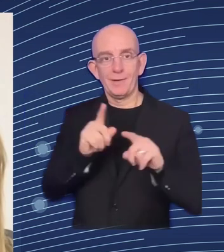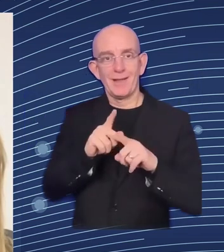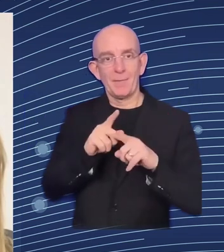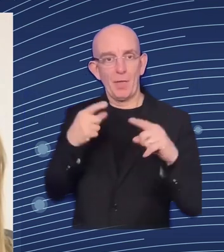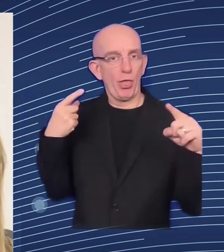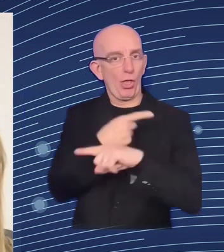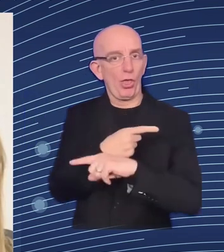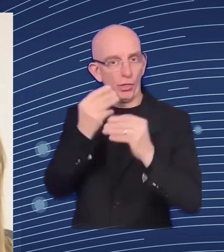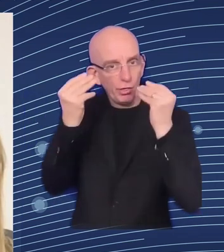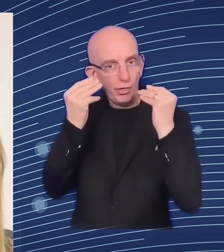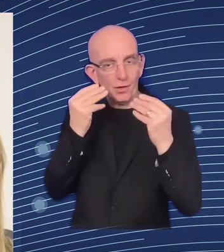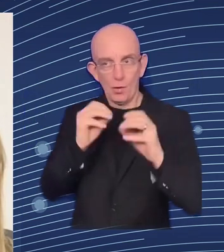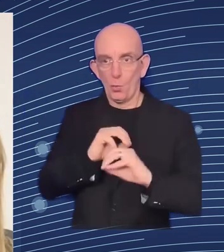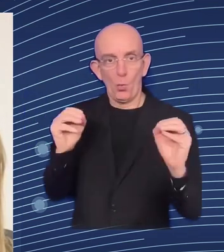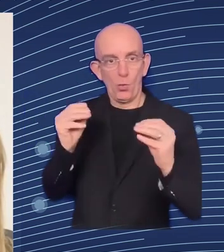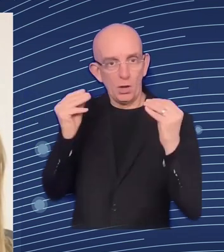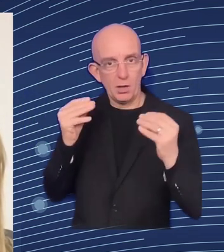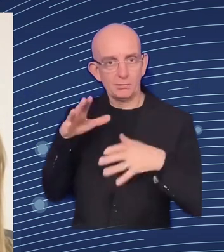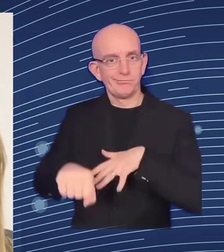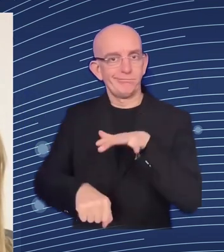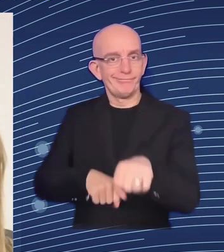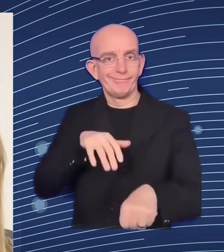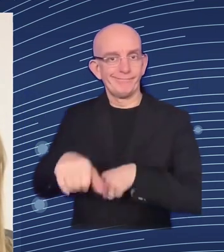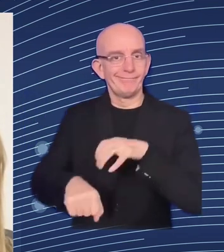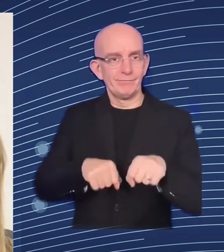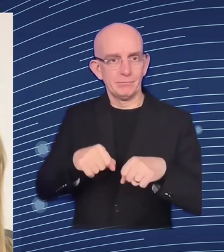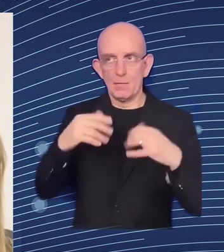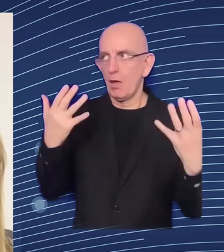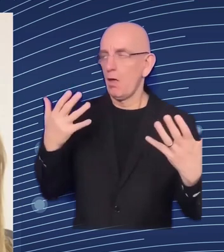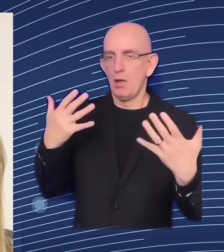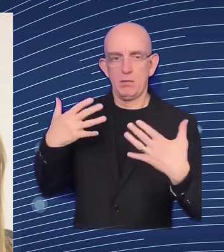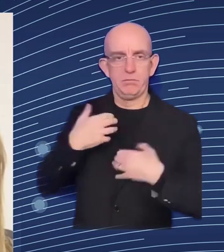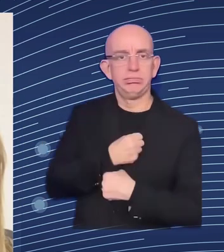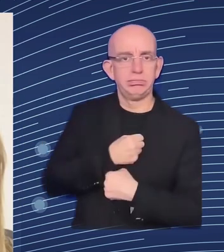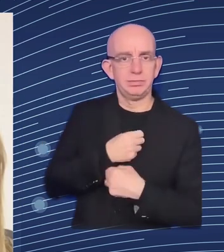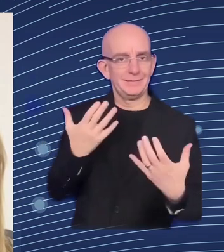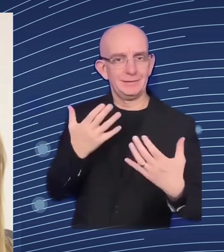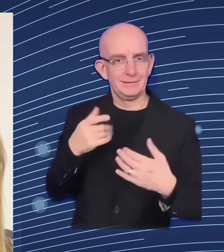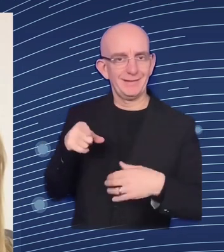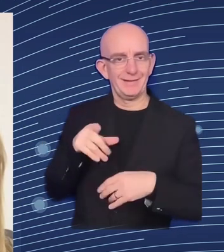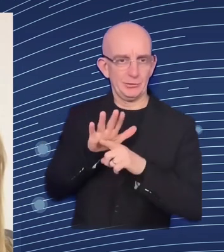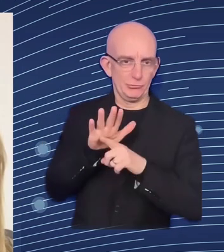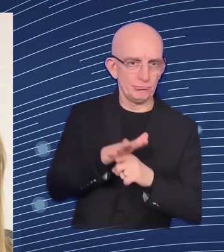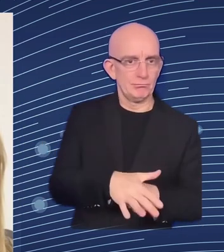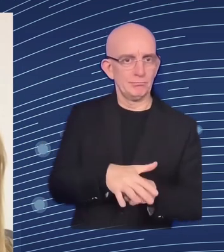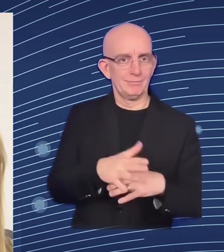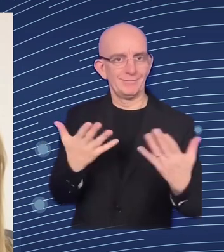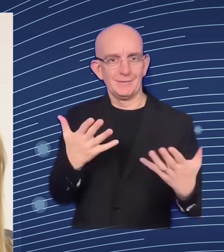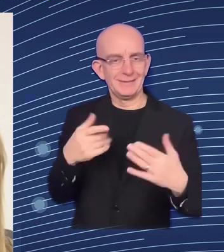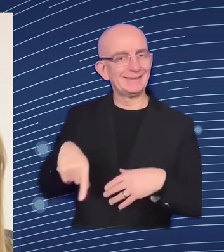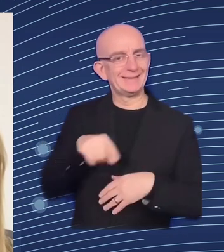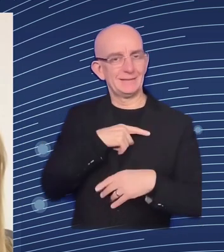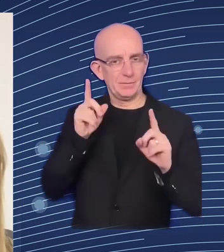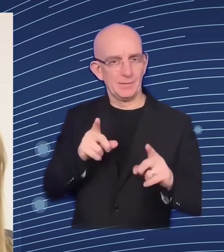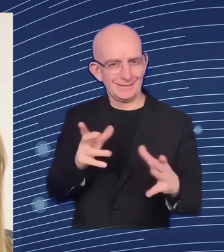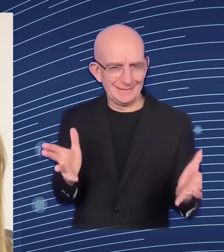on giving a good education to the kids and i know also that ukrainian authorities are doing a